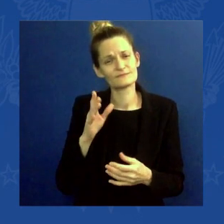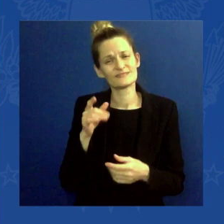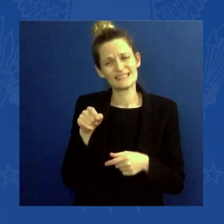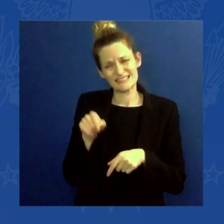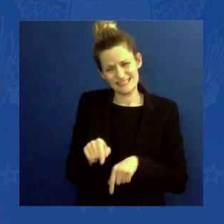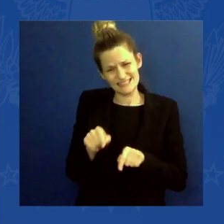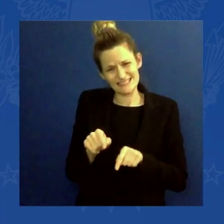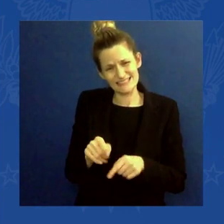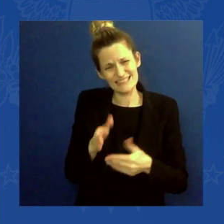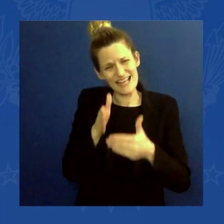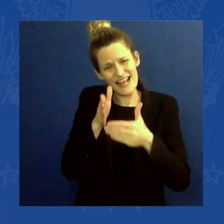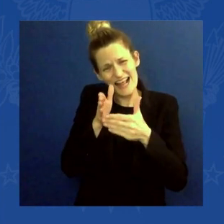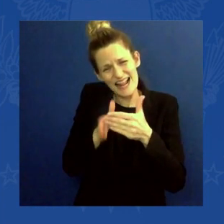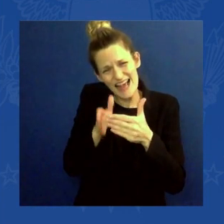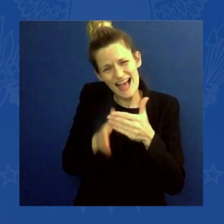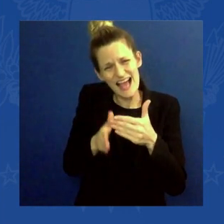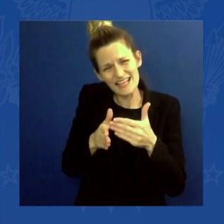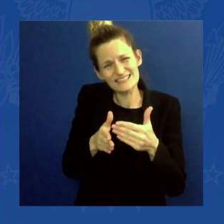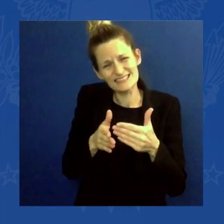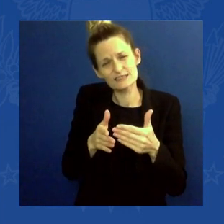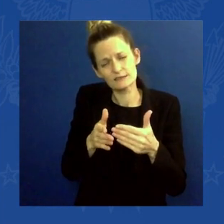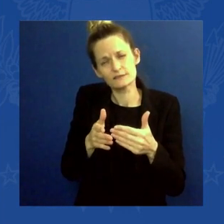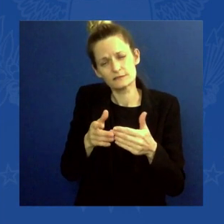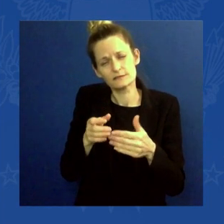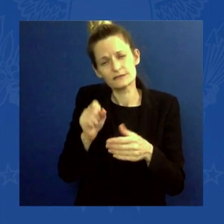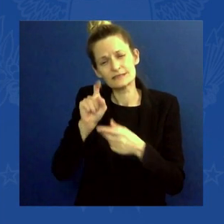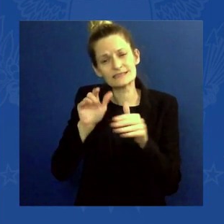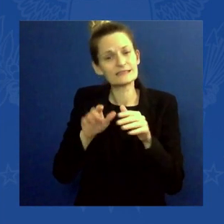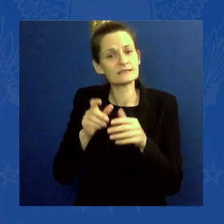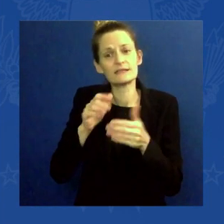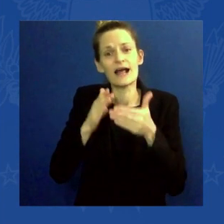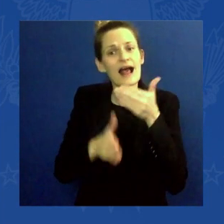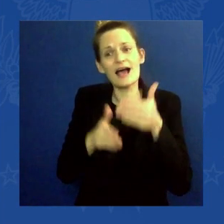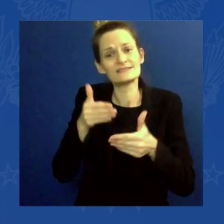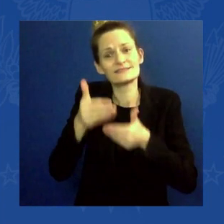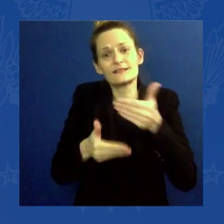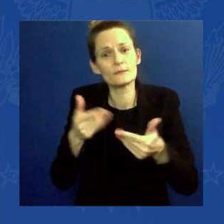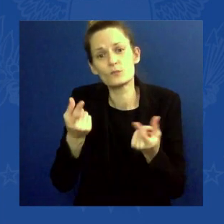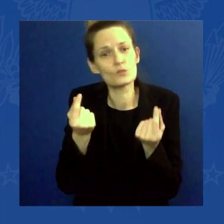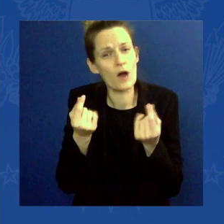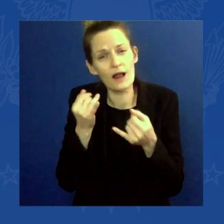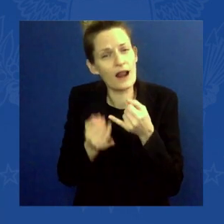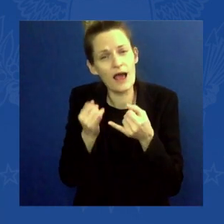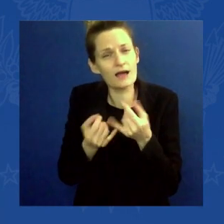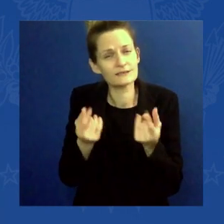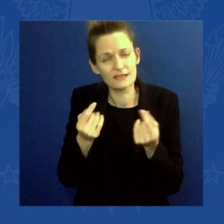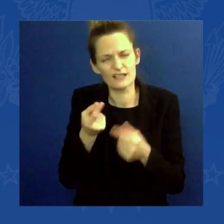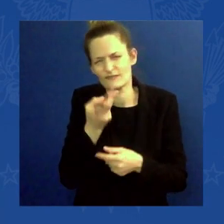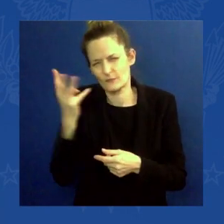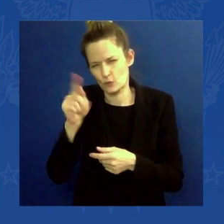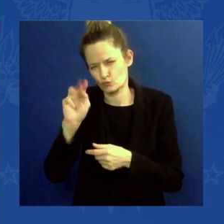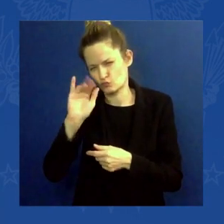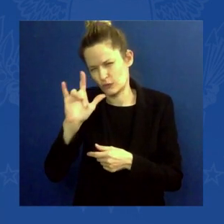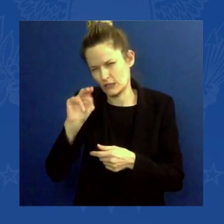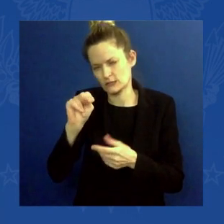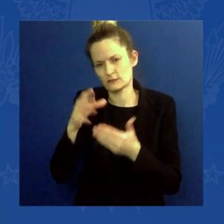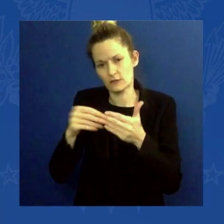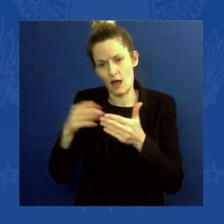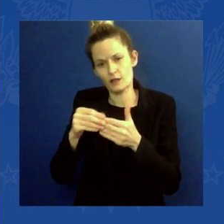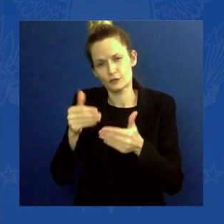Let me close by saying, when people talk about the cost of the Build Back Better